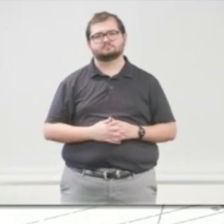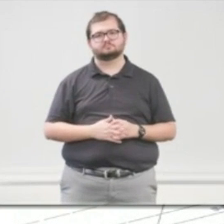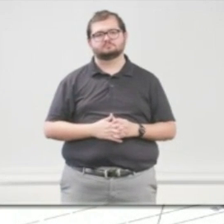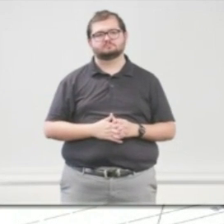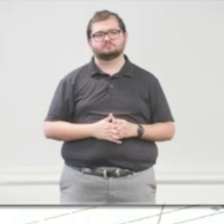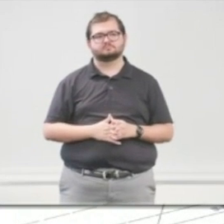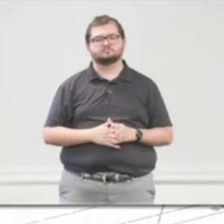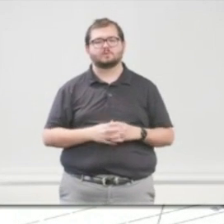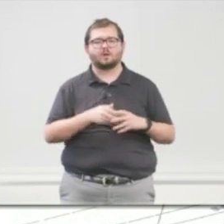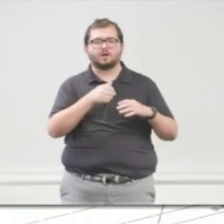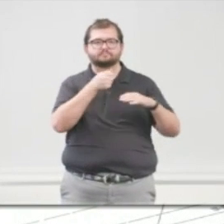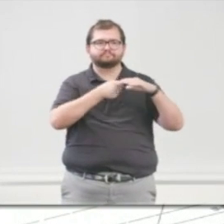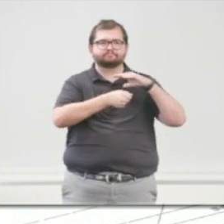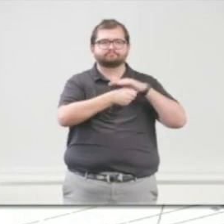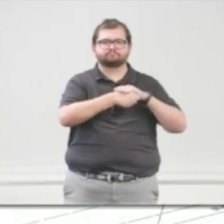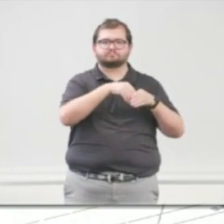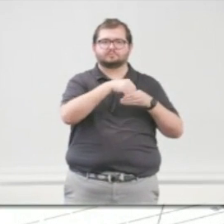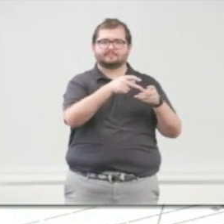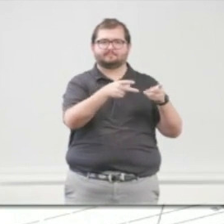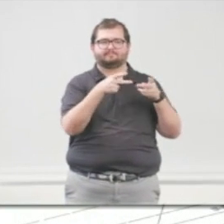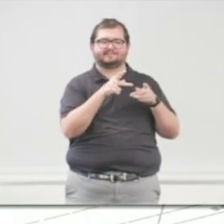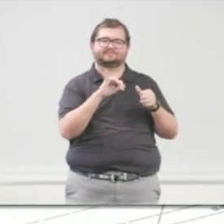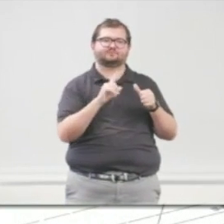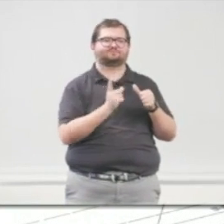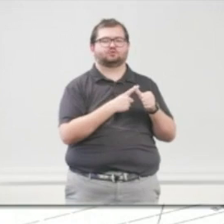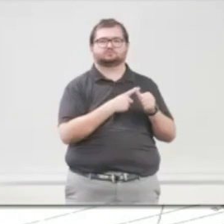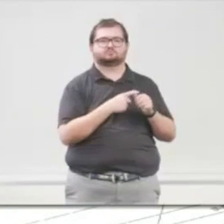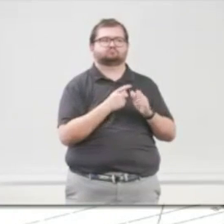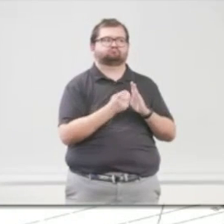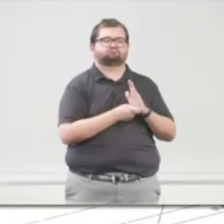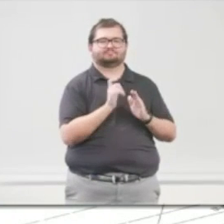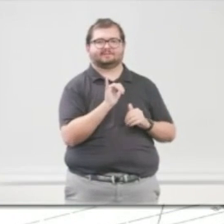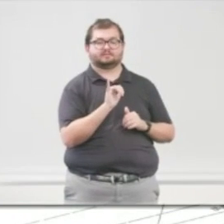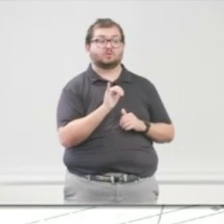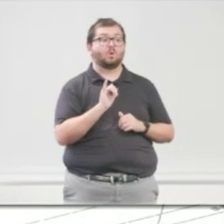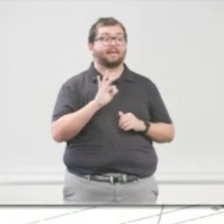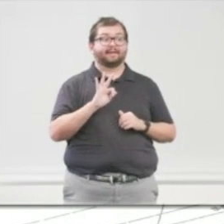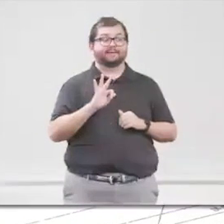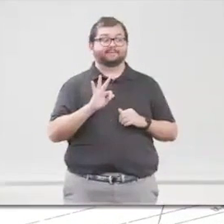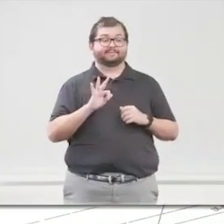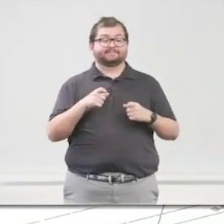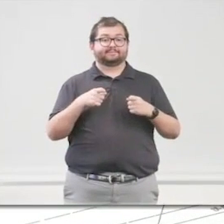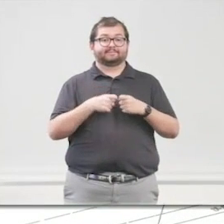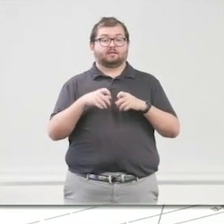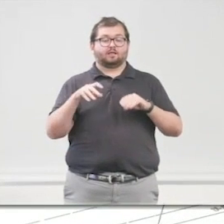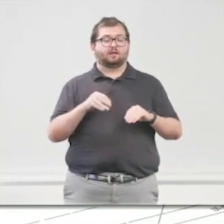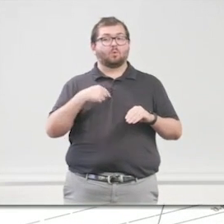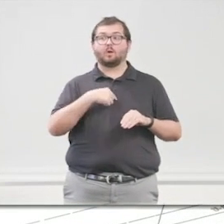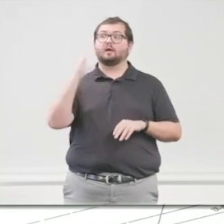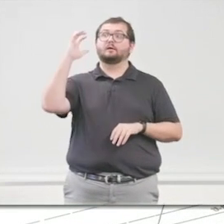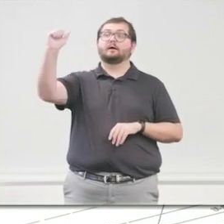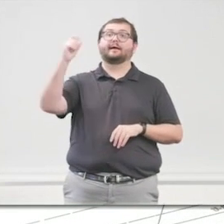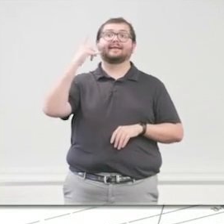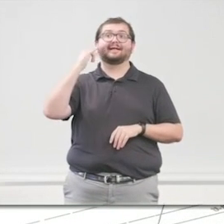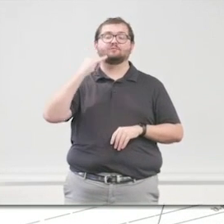Sheltering in place is our first default. Most likely, if something occurred like this, we're not going to go to California. We're going to be